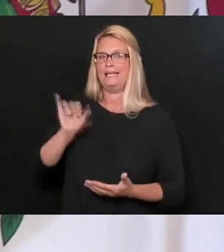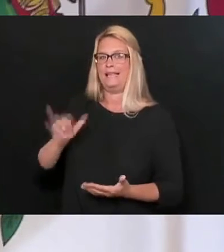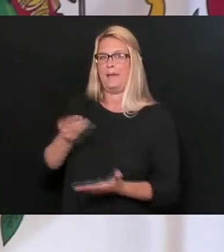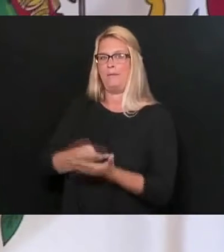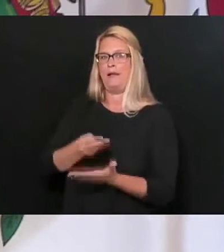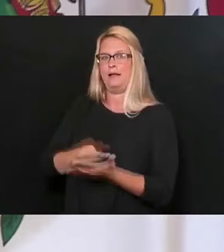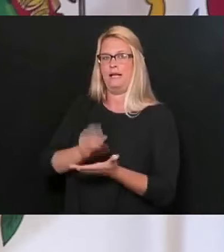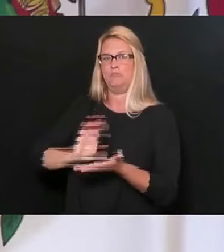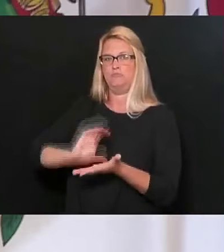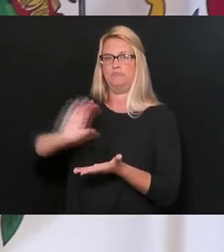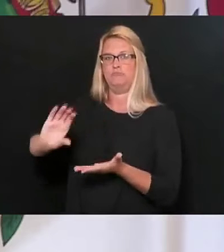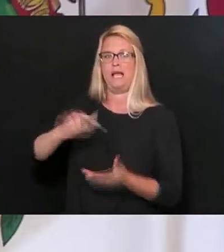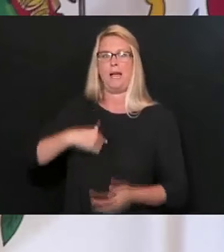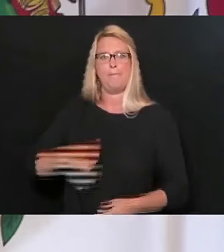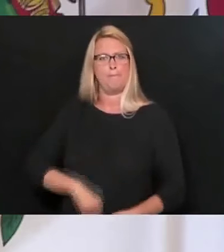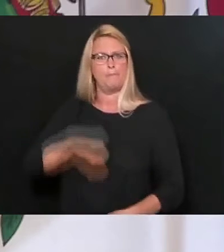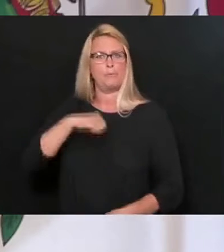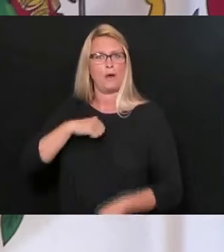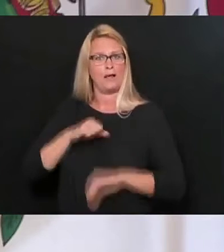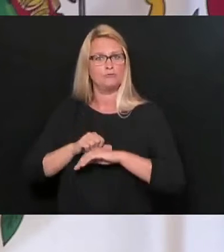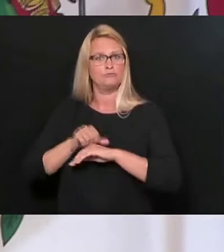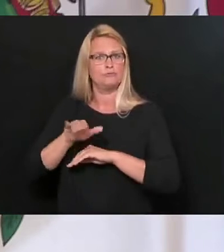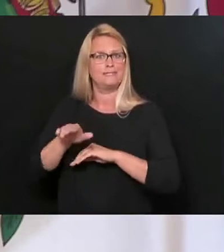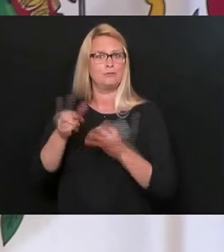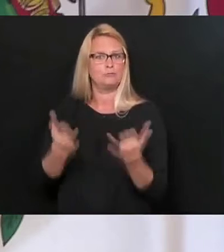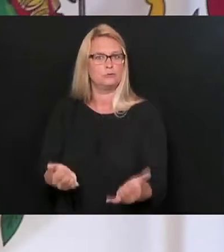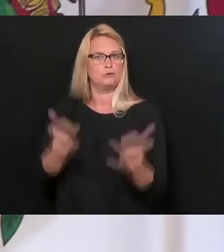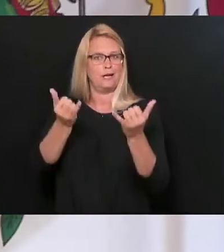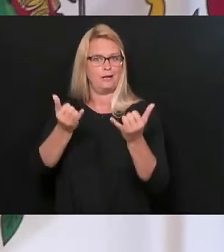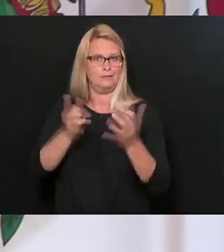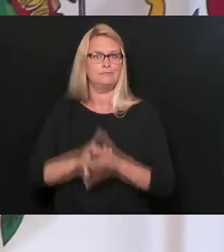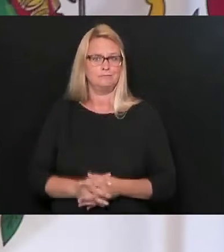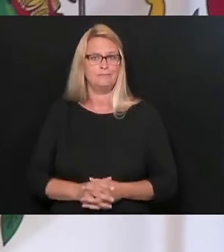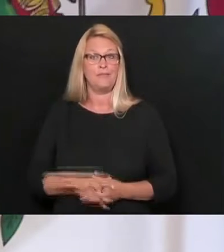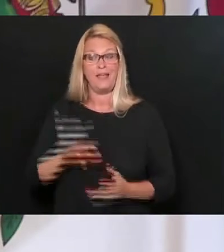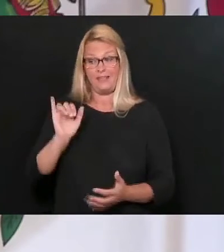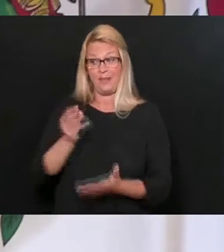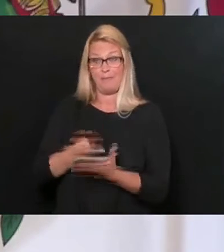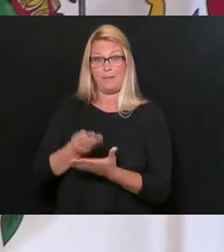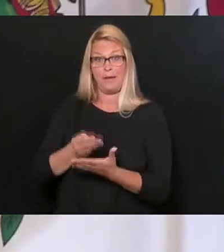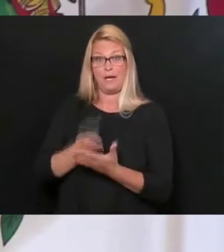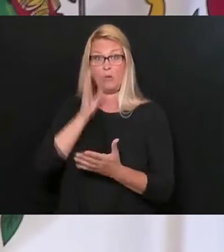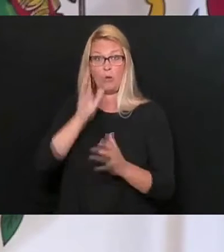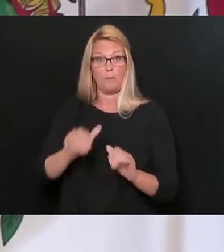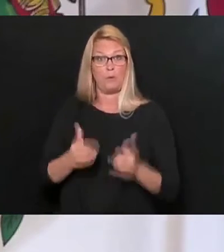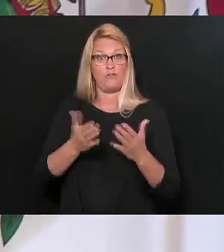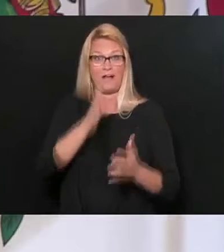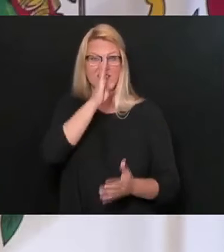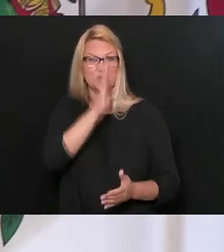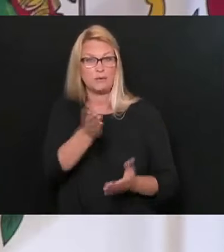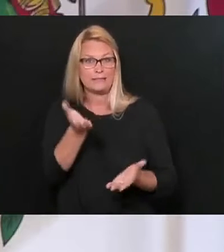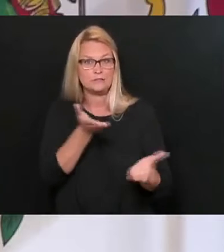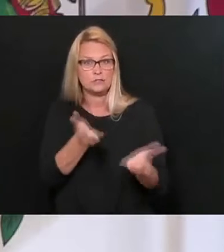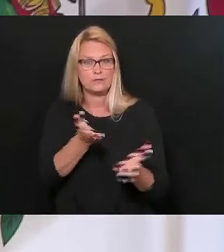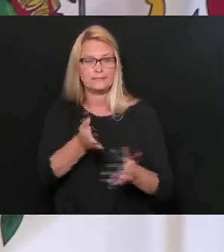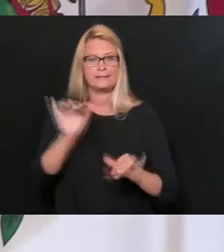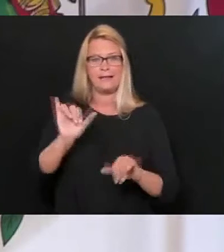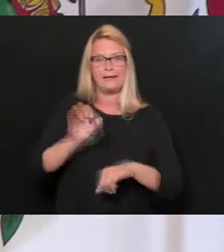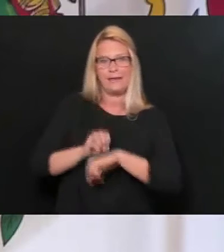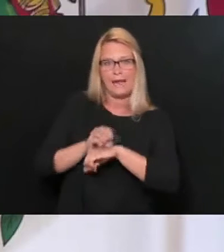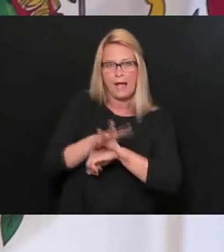And that's why I am proud to get it to them today. These funds will provide direct services such as counseling,